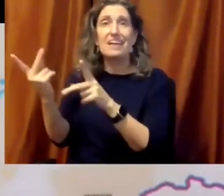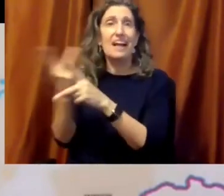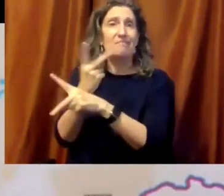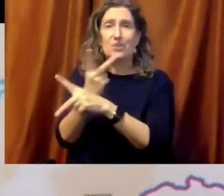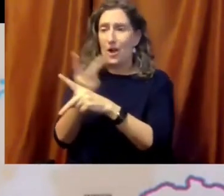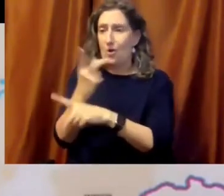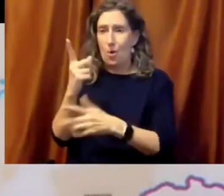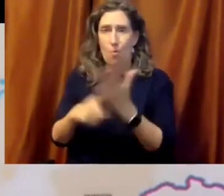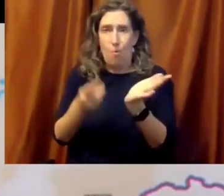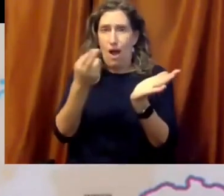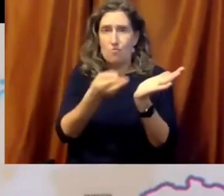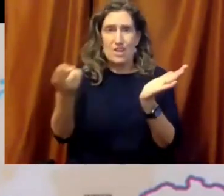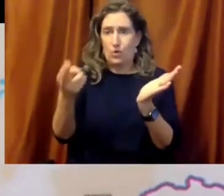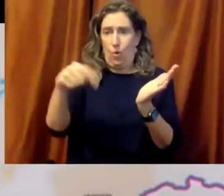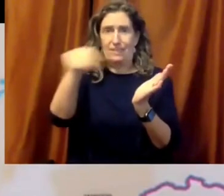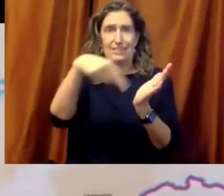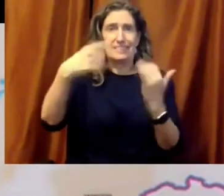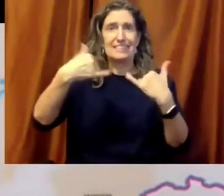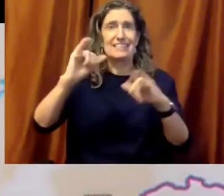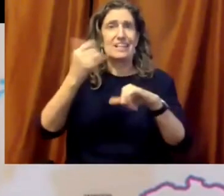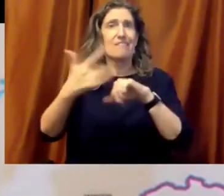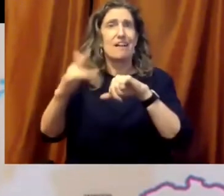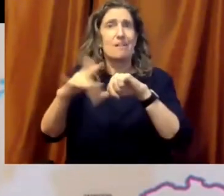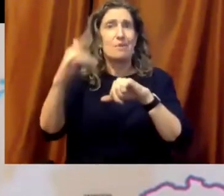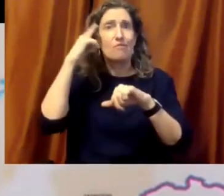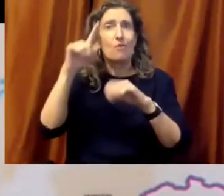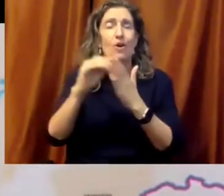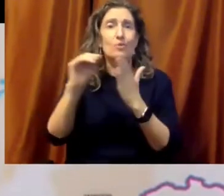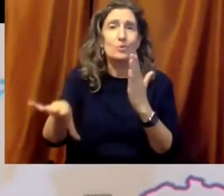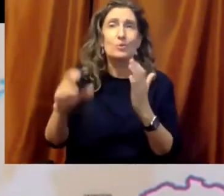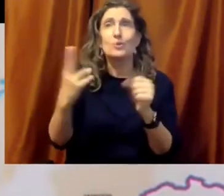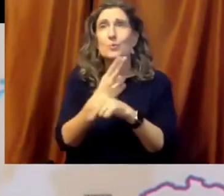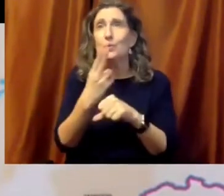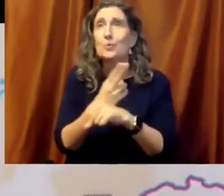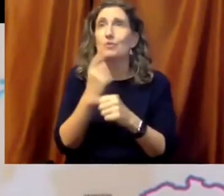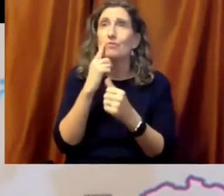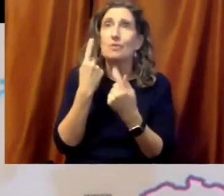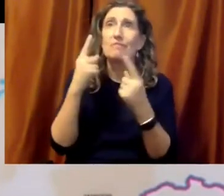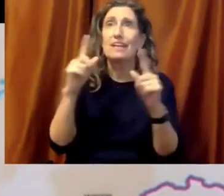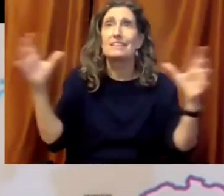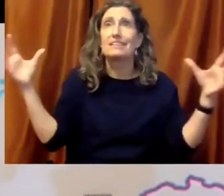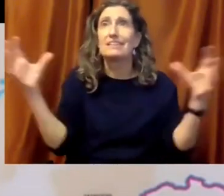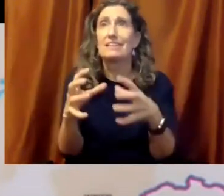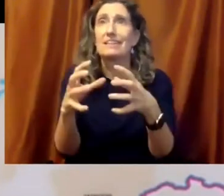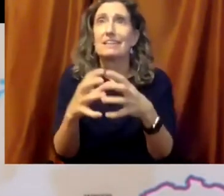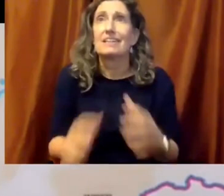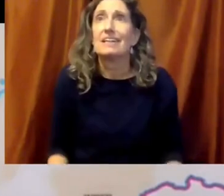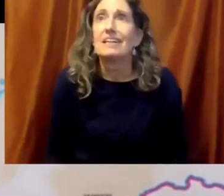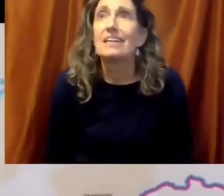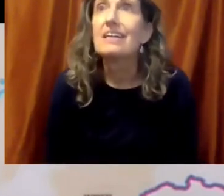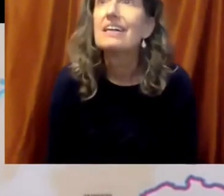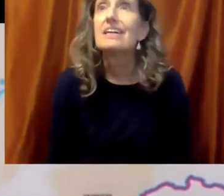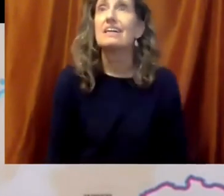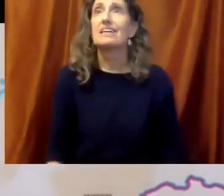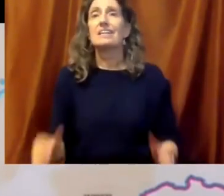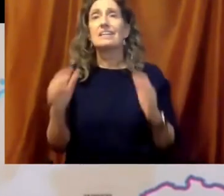affected. Teachers and education support personnel all over the world, they mobilized for their